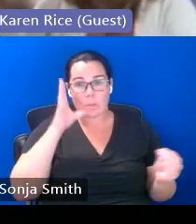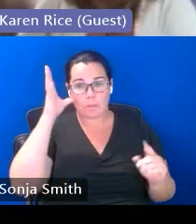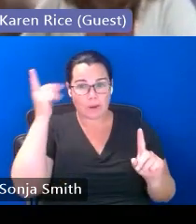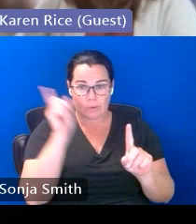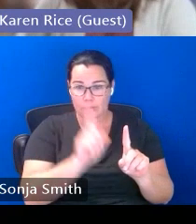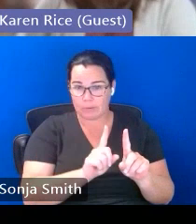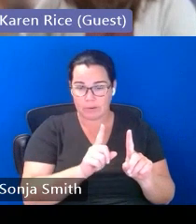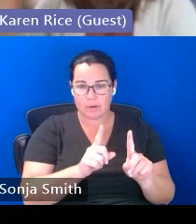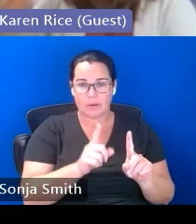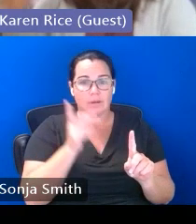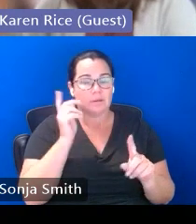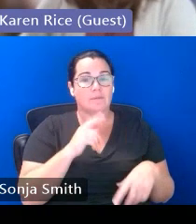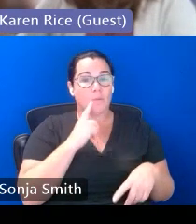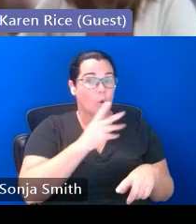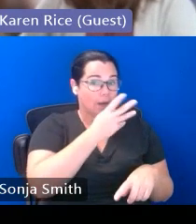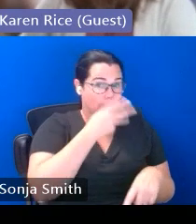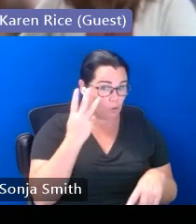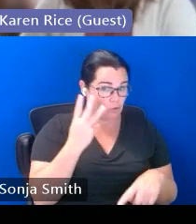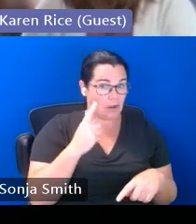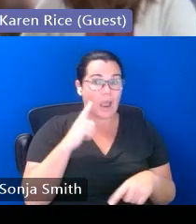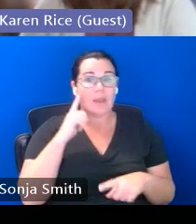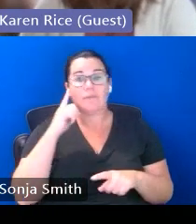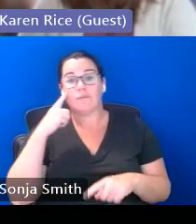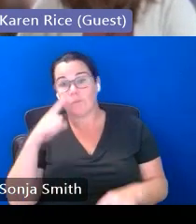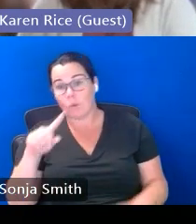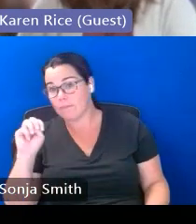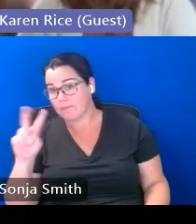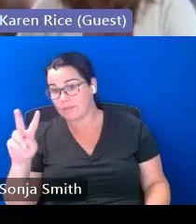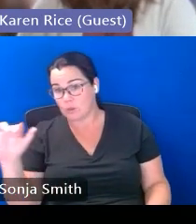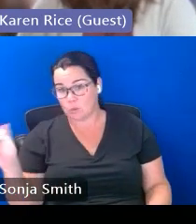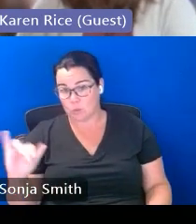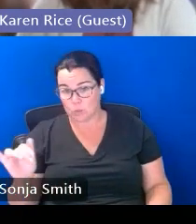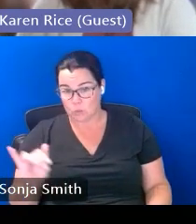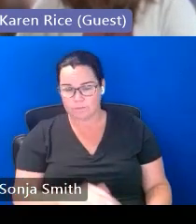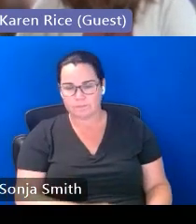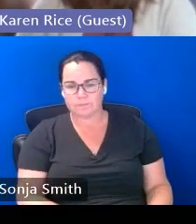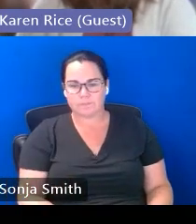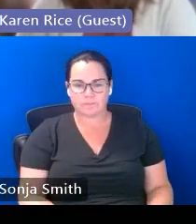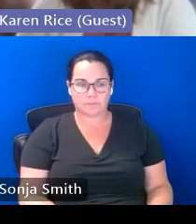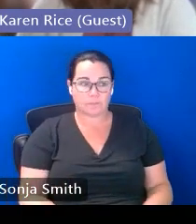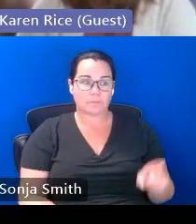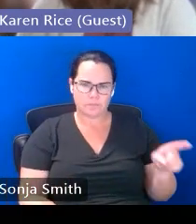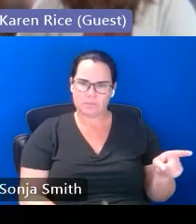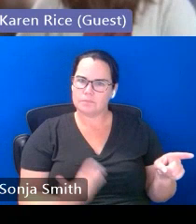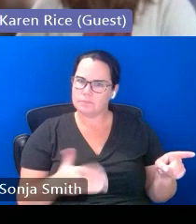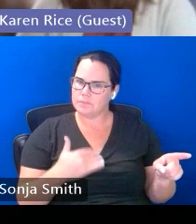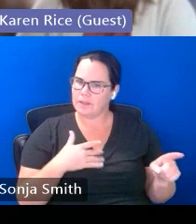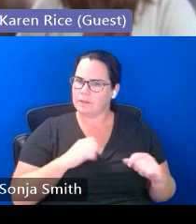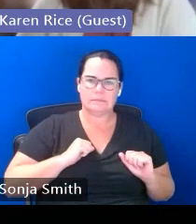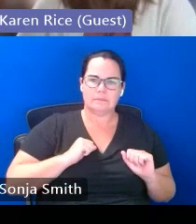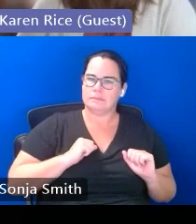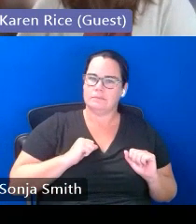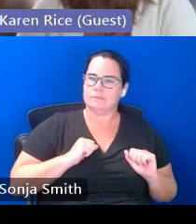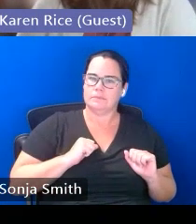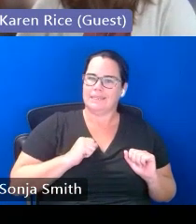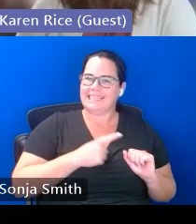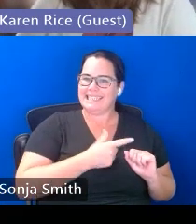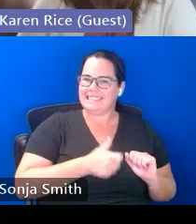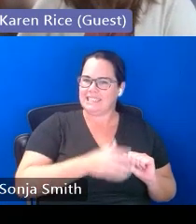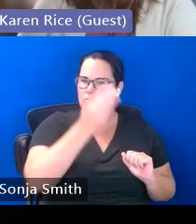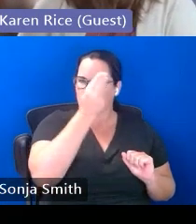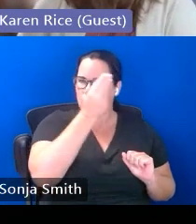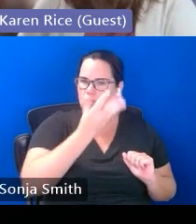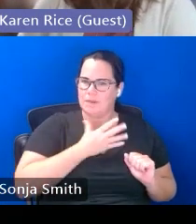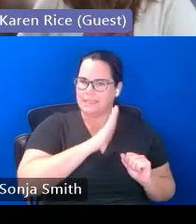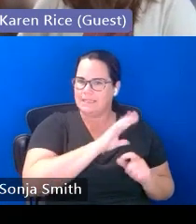status and he was an unaccompanied youth in his mckinney vento status and he was really very hesitant to share with me what his situation was